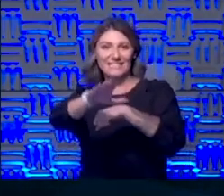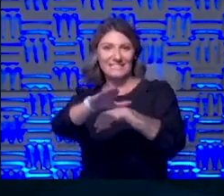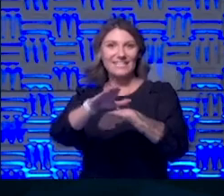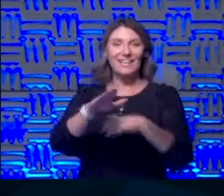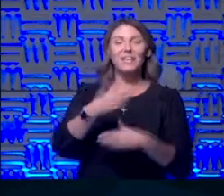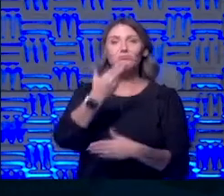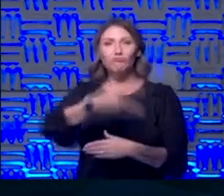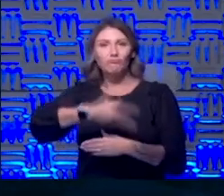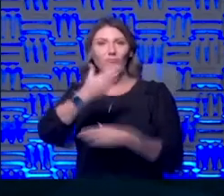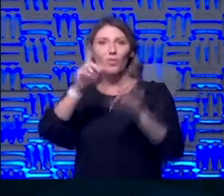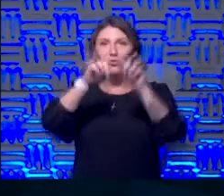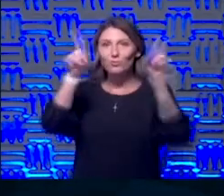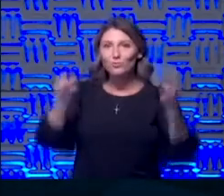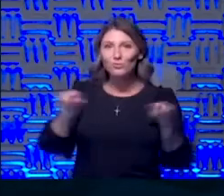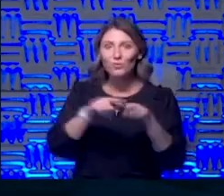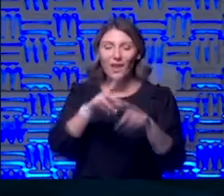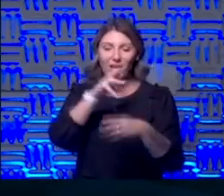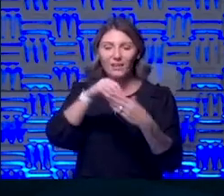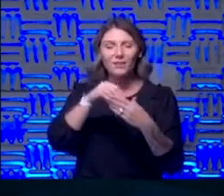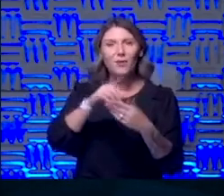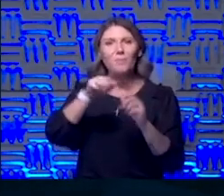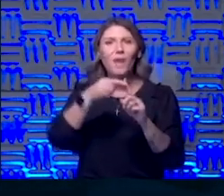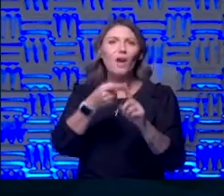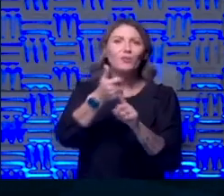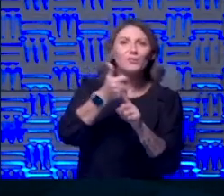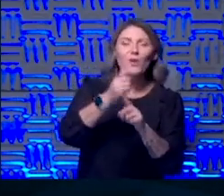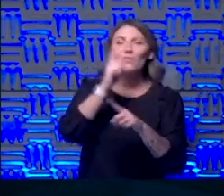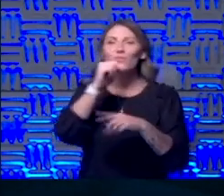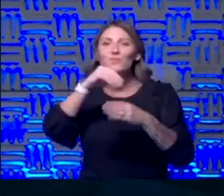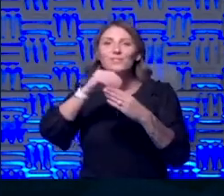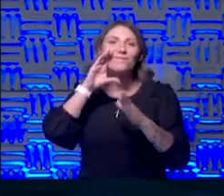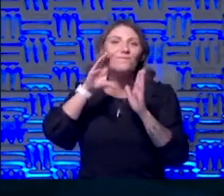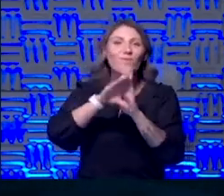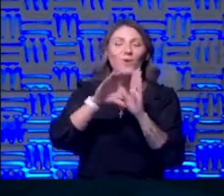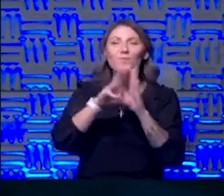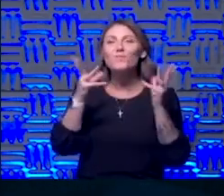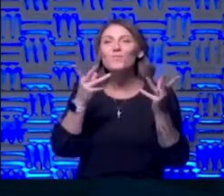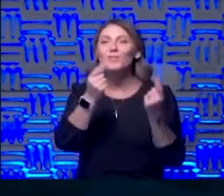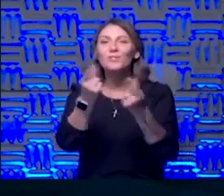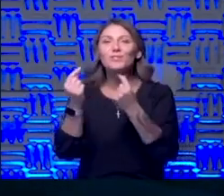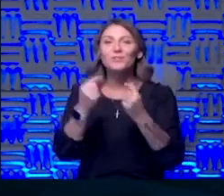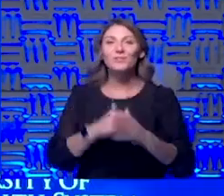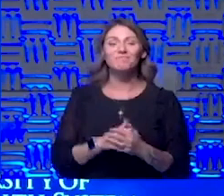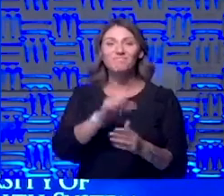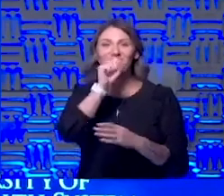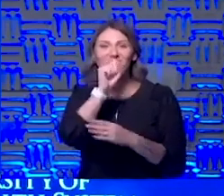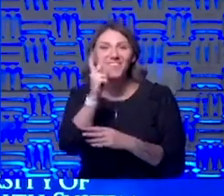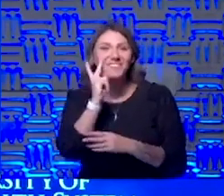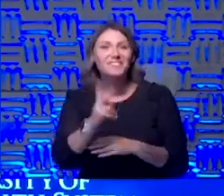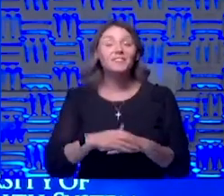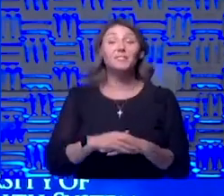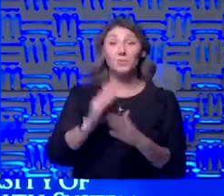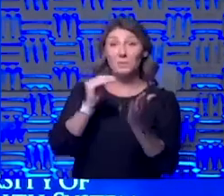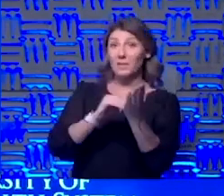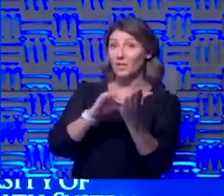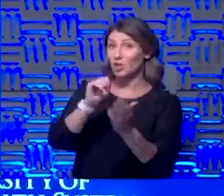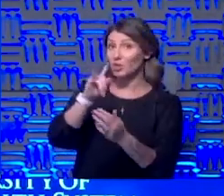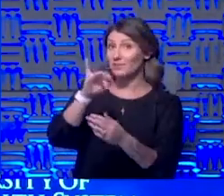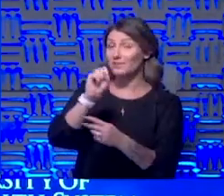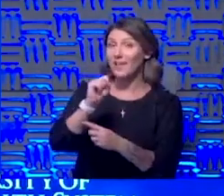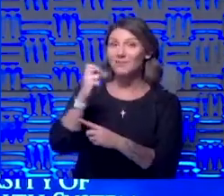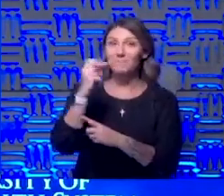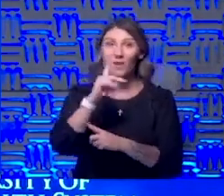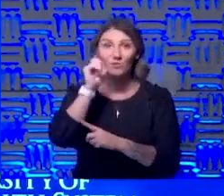on your screen include a little bit about yourself too who's in the photo and what you're out doing we love seeing those okay so dr seitz he's back